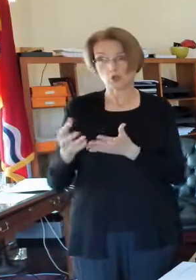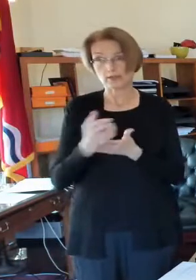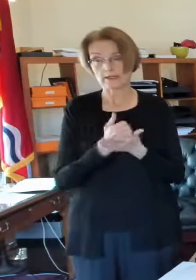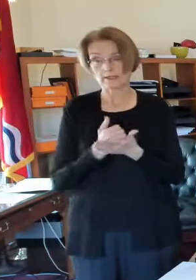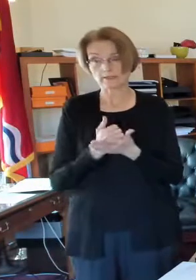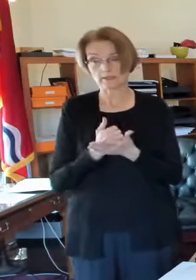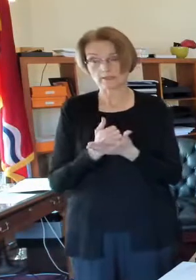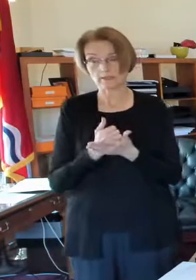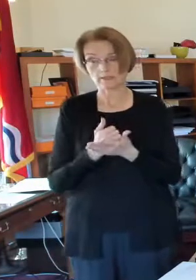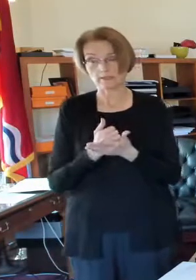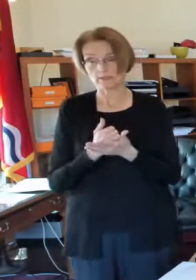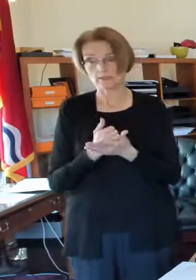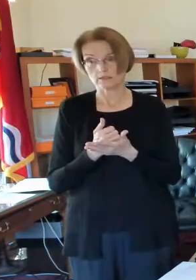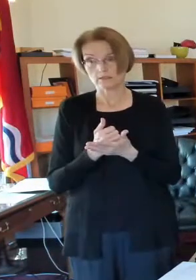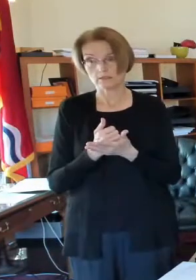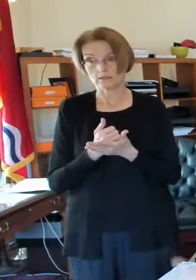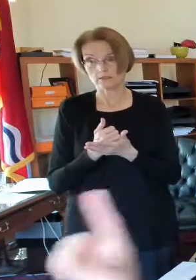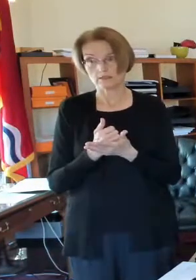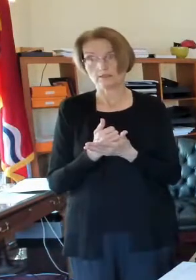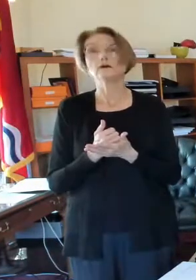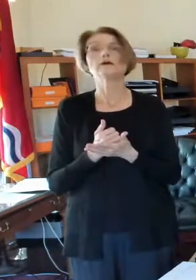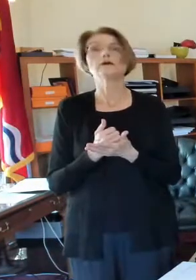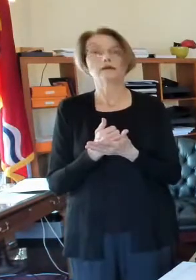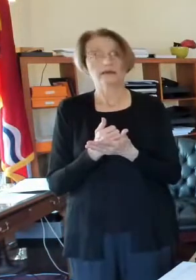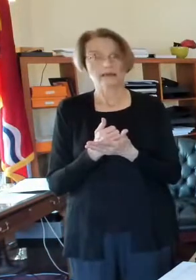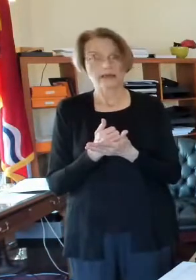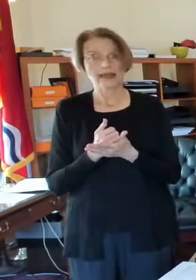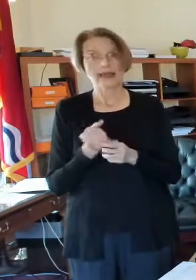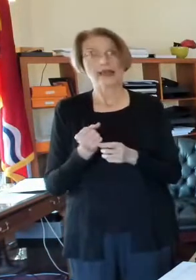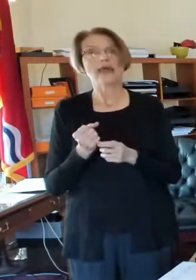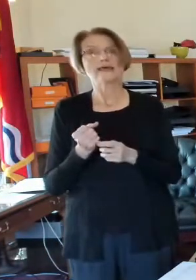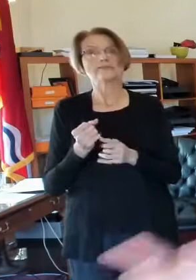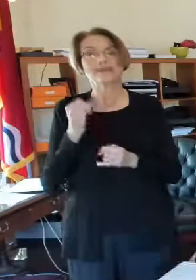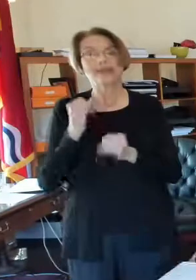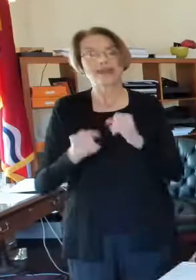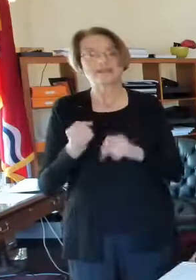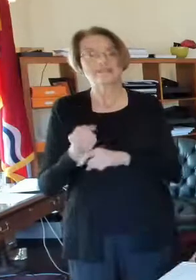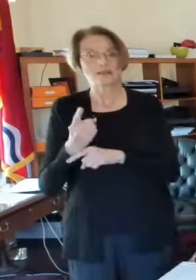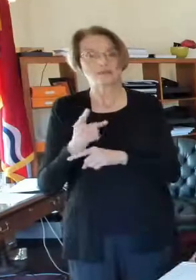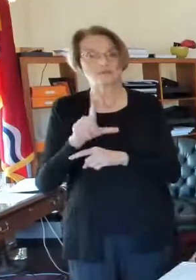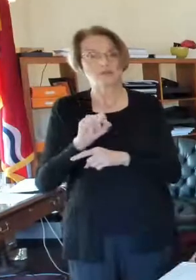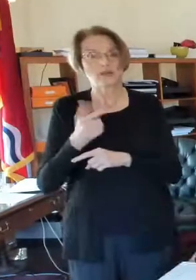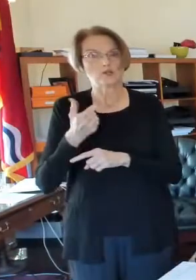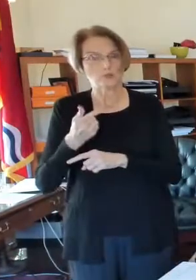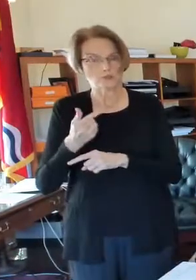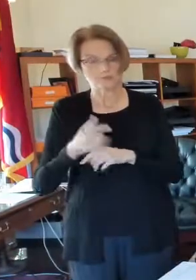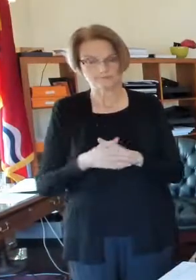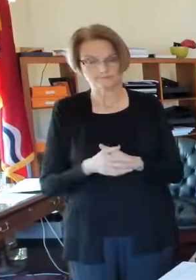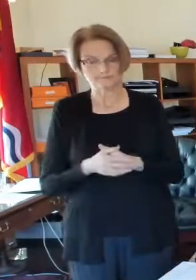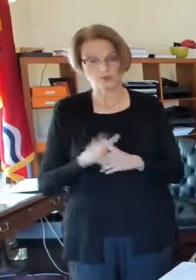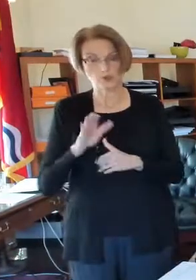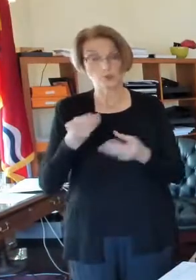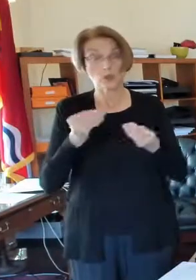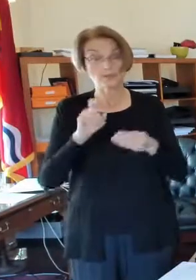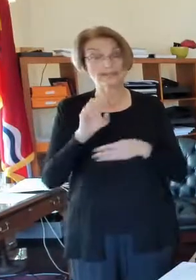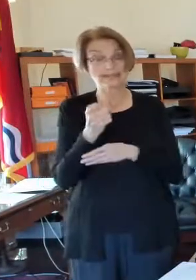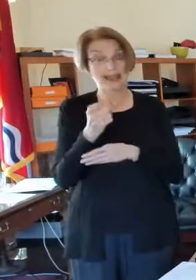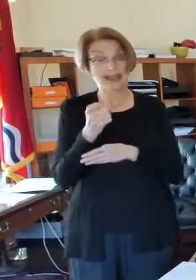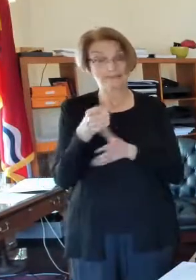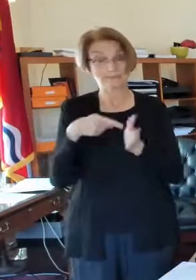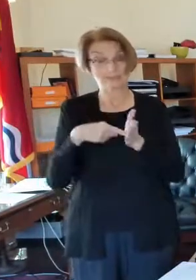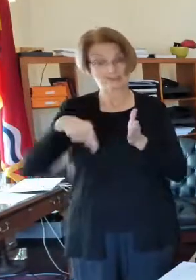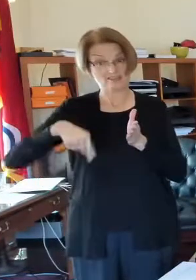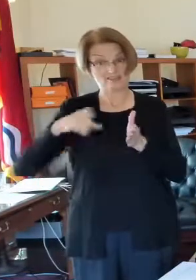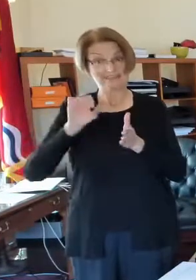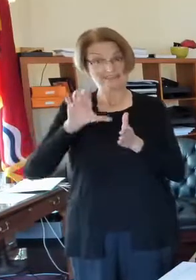not until the end of next year because your property tax bill that's due this